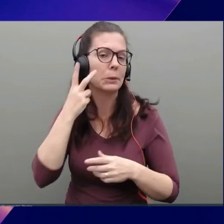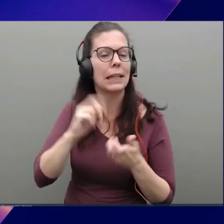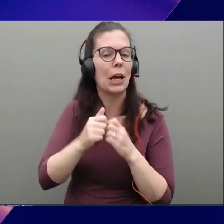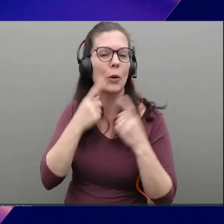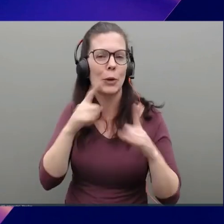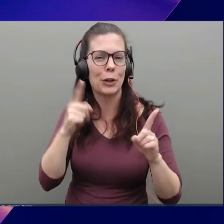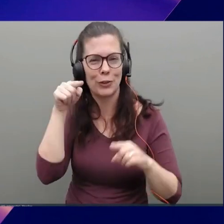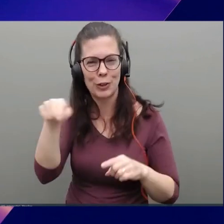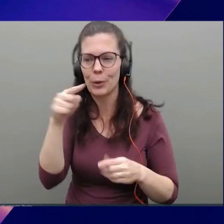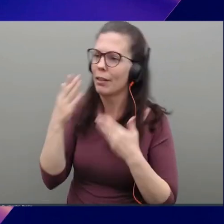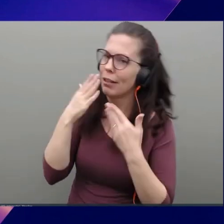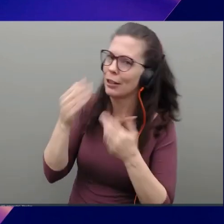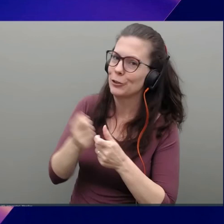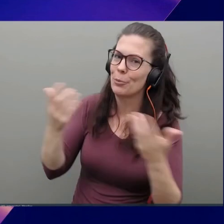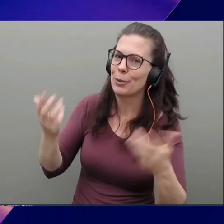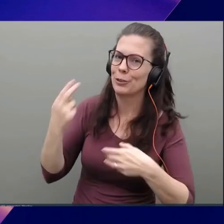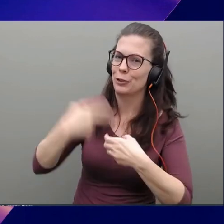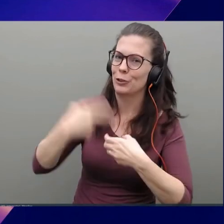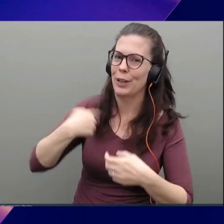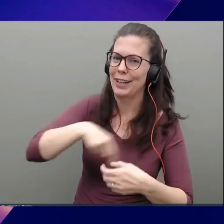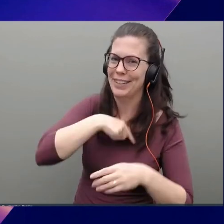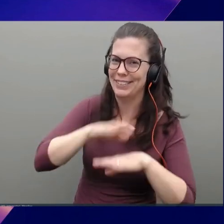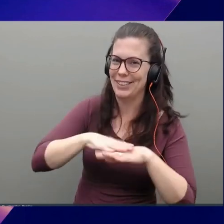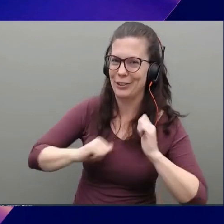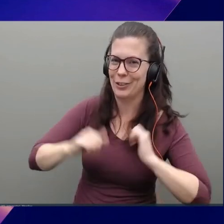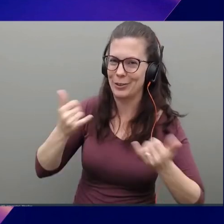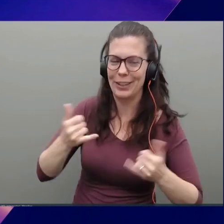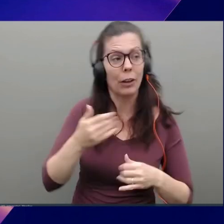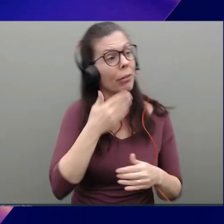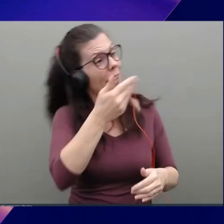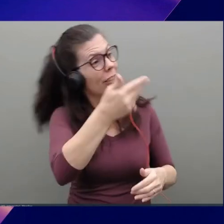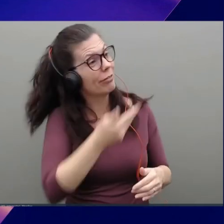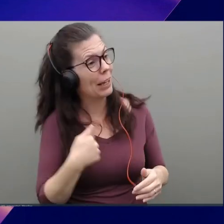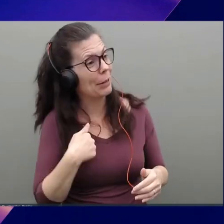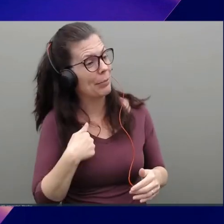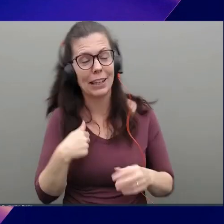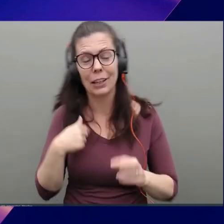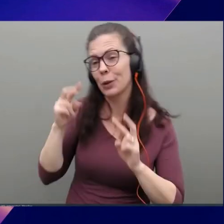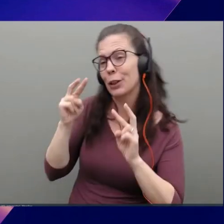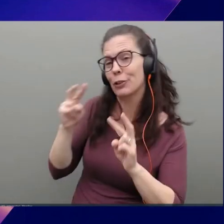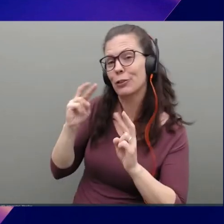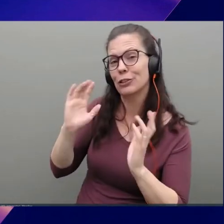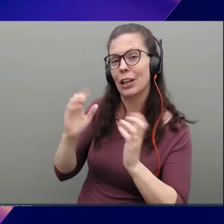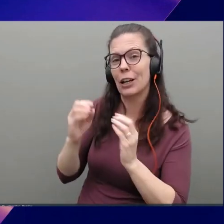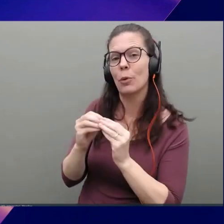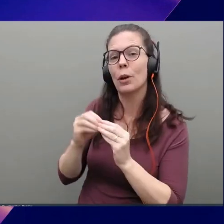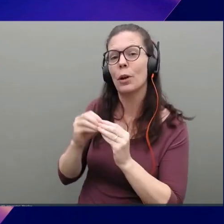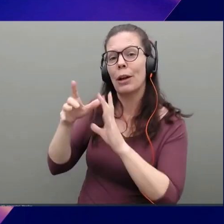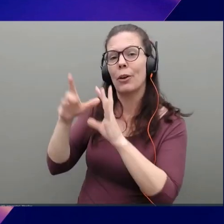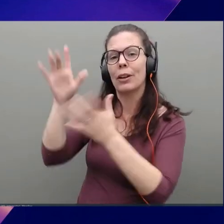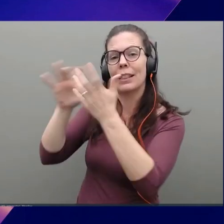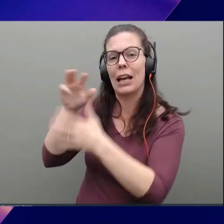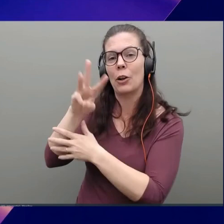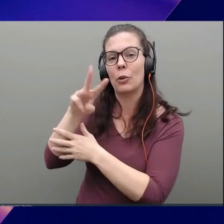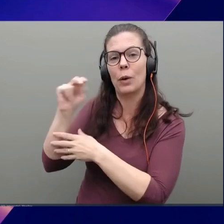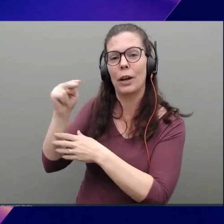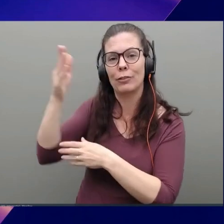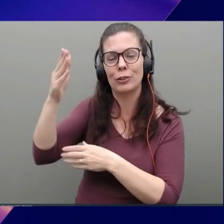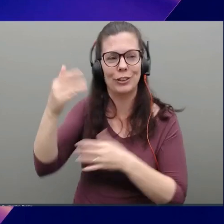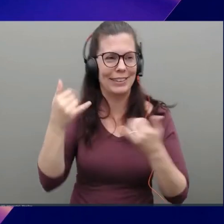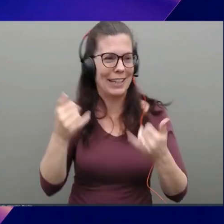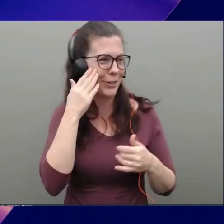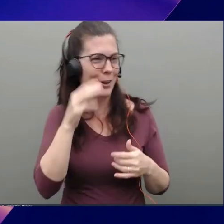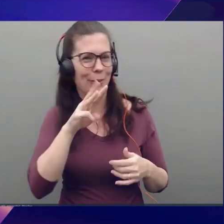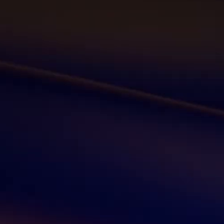Thank you very much for joining us on the show. Yeah. Thanks for having me. And I look forward to chatting more about CloudWan in the future. Yeah. Now you know what a wide area network is.